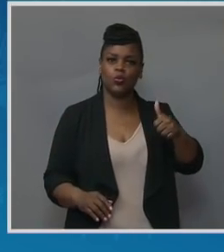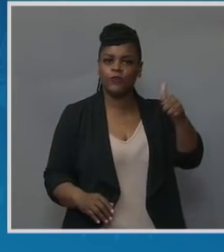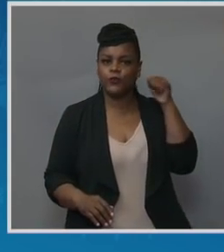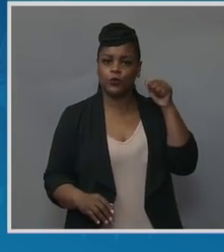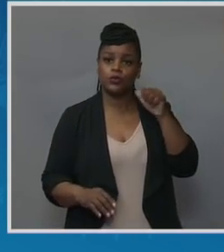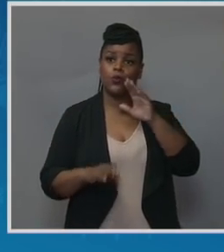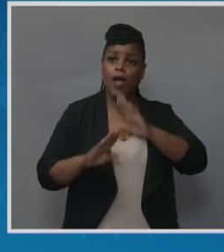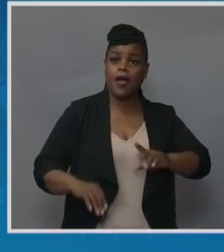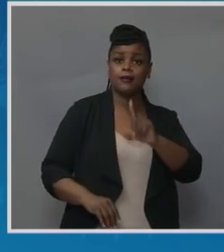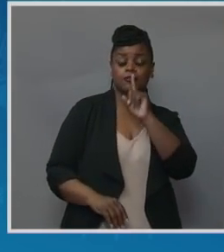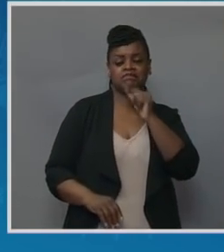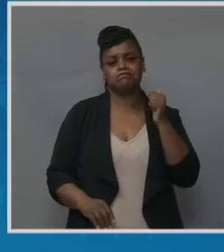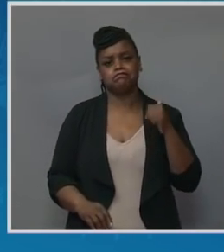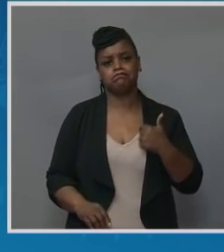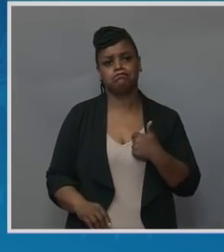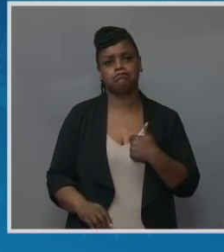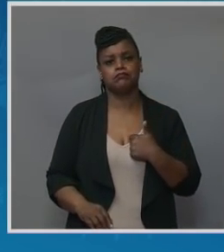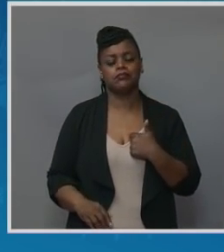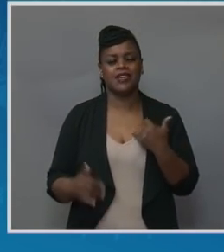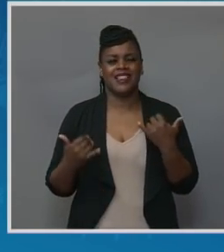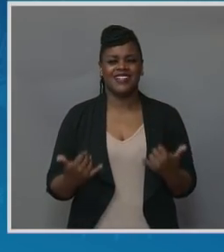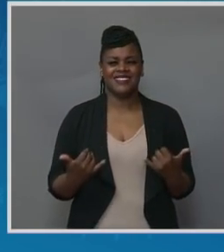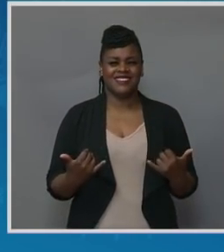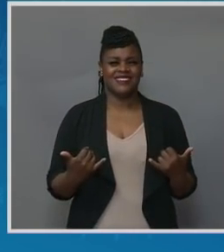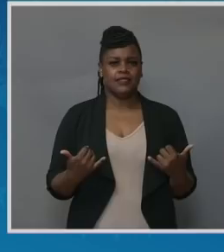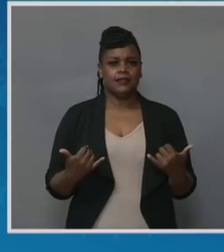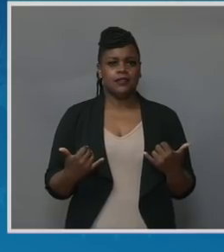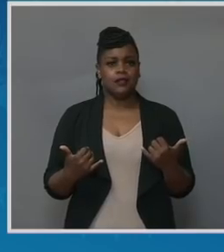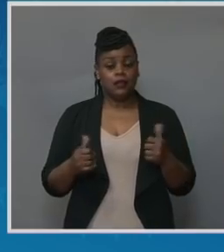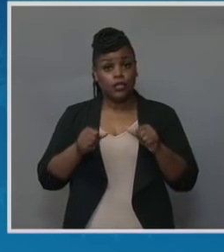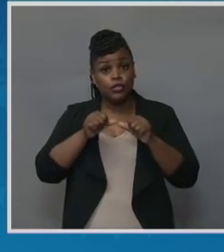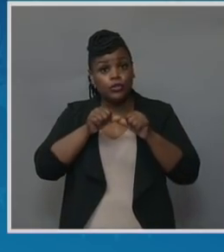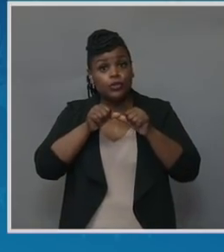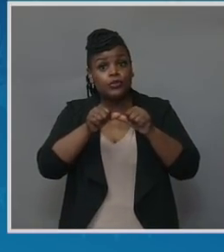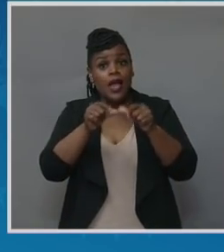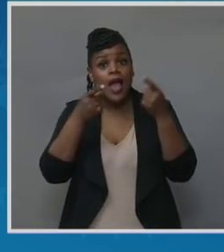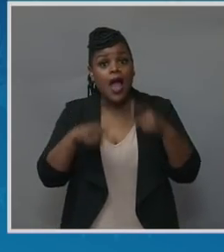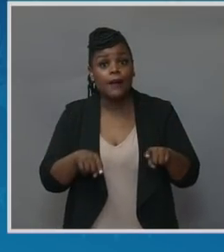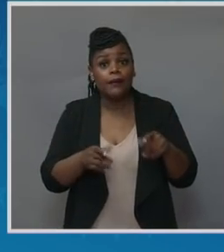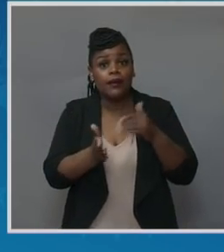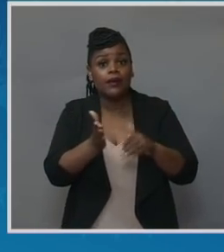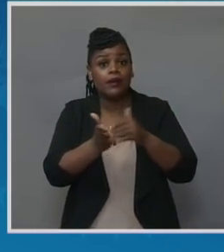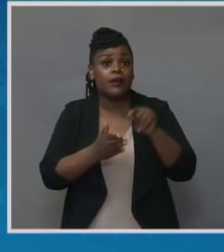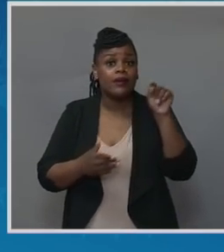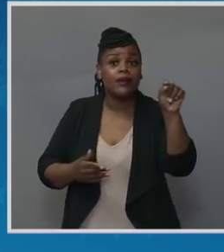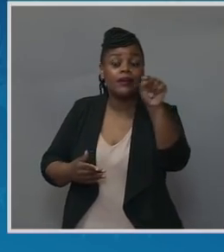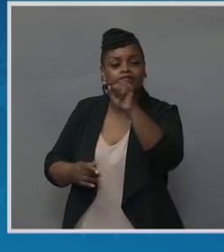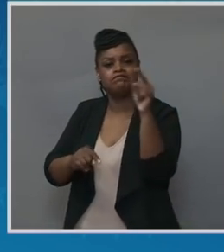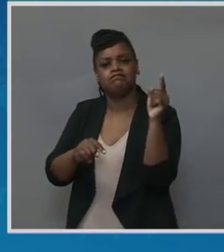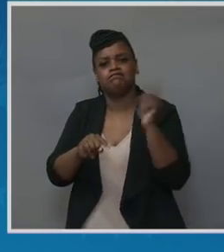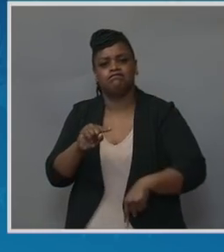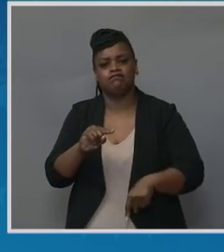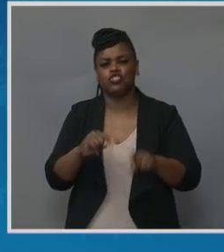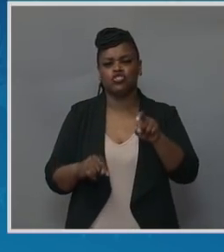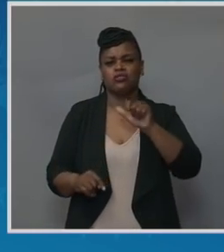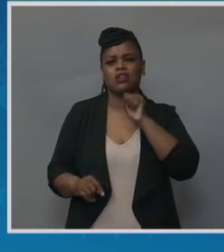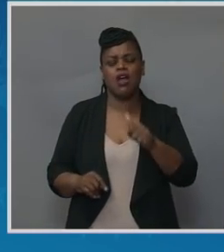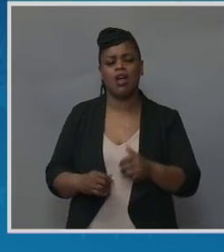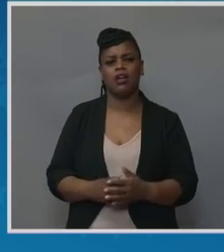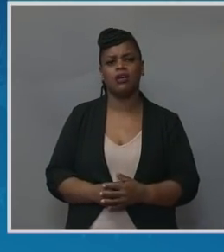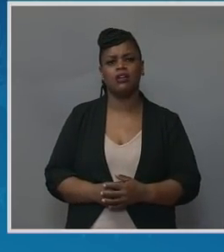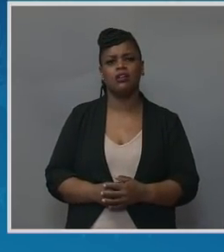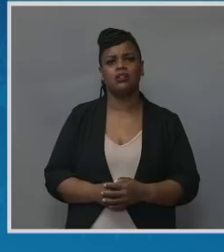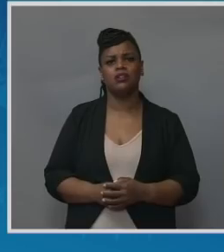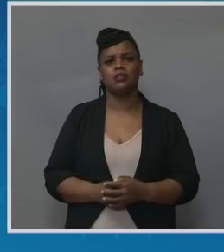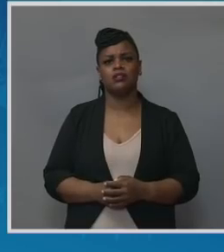and this cannot be allowed to continue to happen. And I'm hoping that we